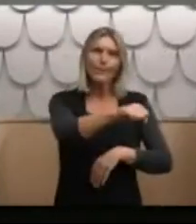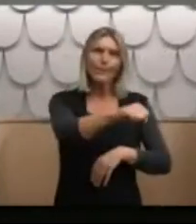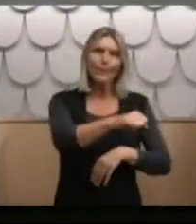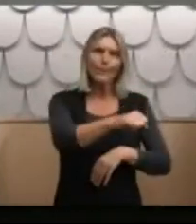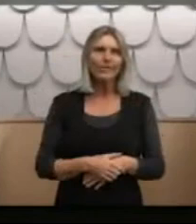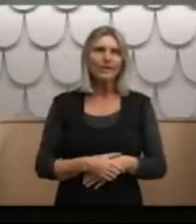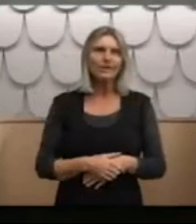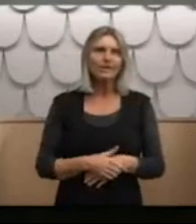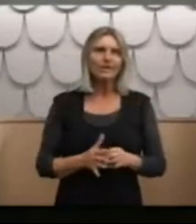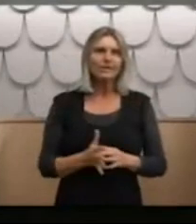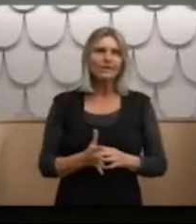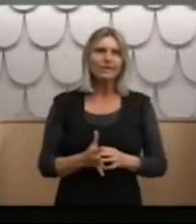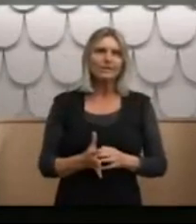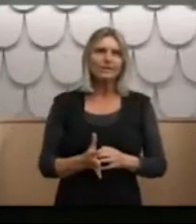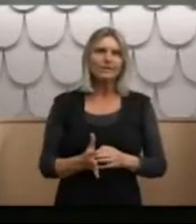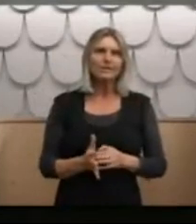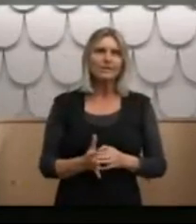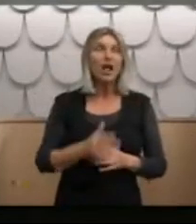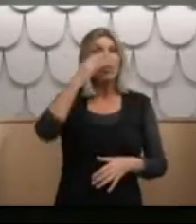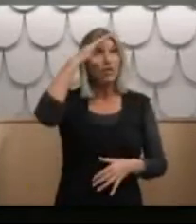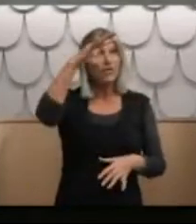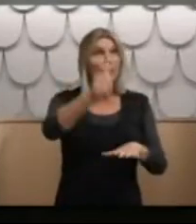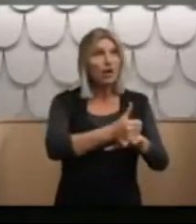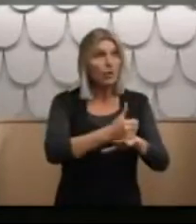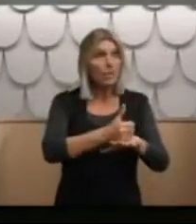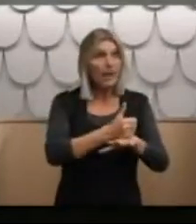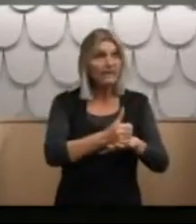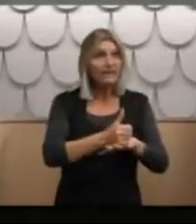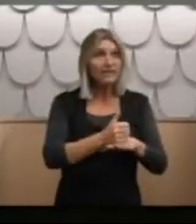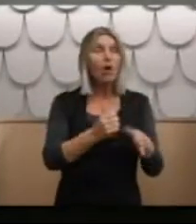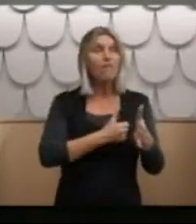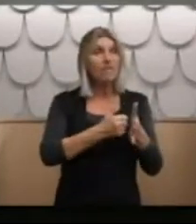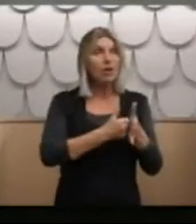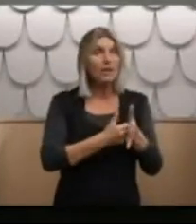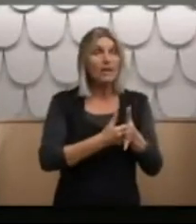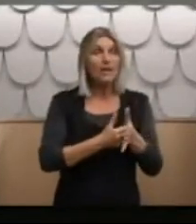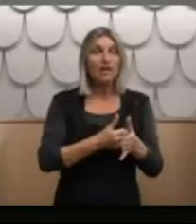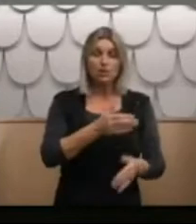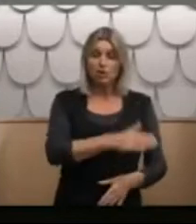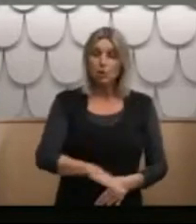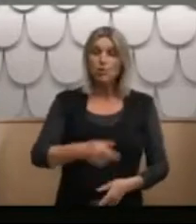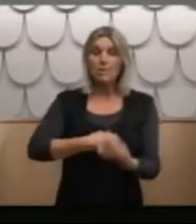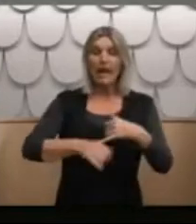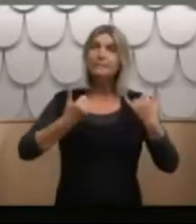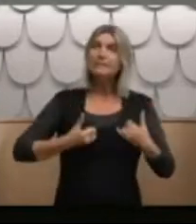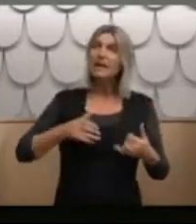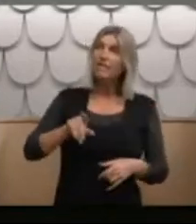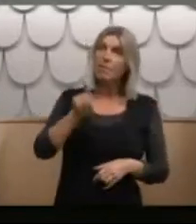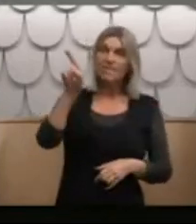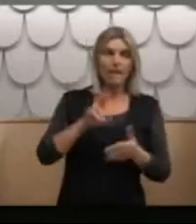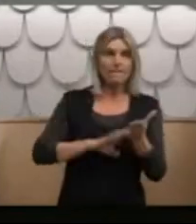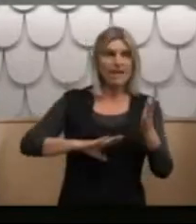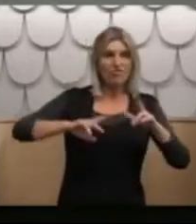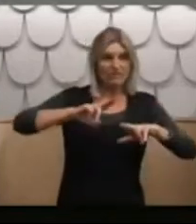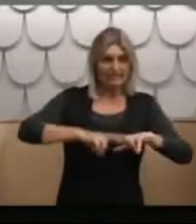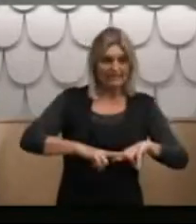Because the theoretical basis of therapy was that children's illnesses were caused by their parents and parents, children and therapists should be